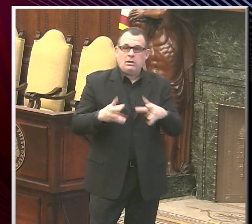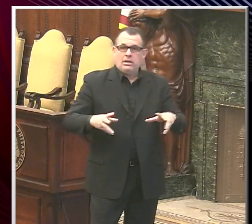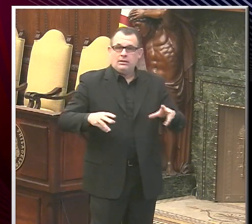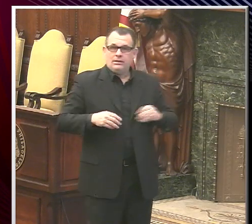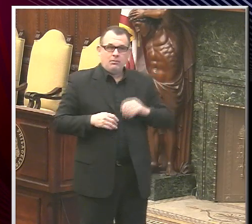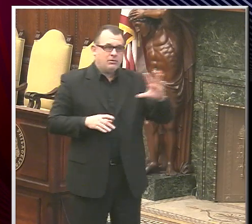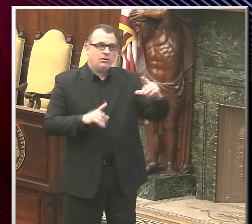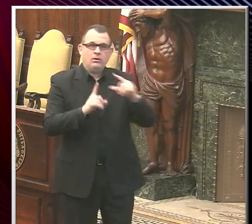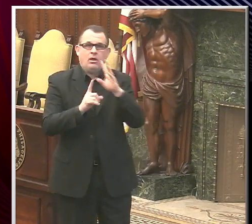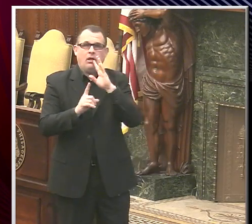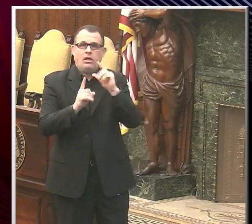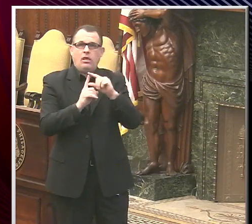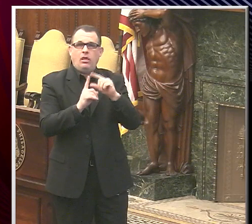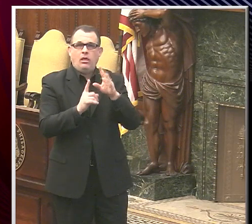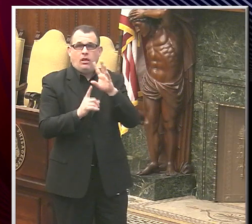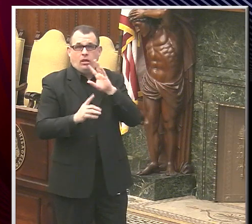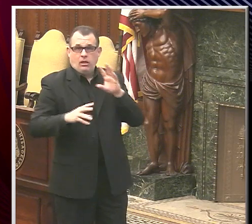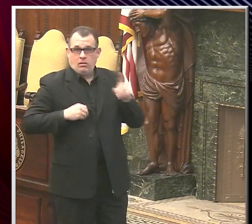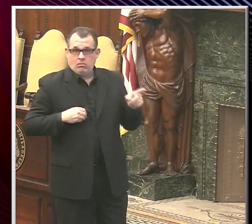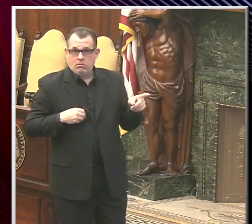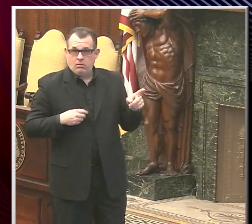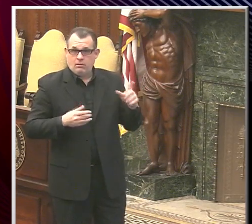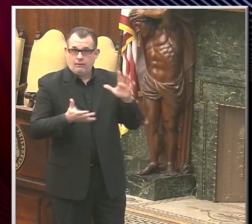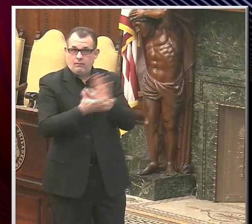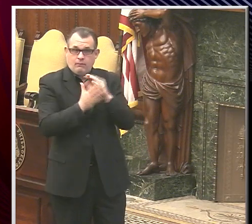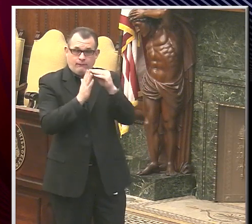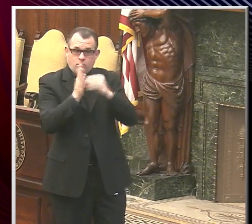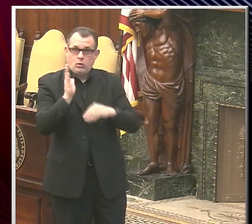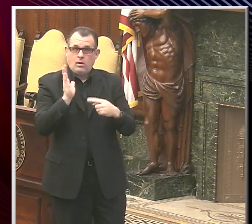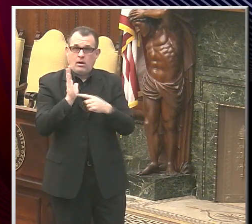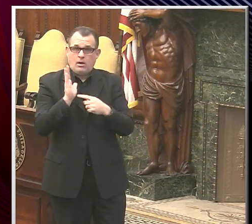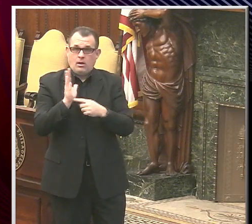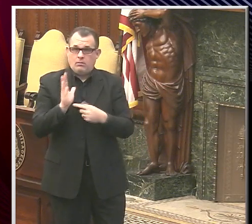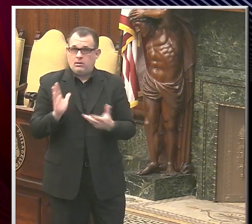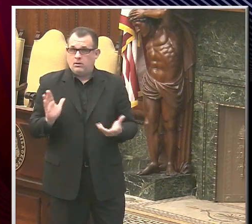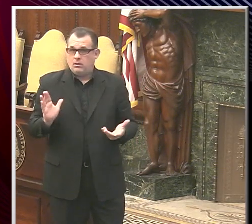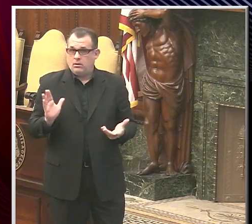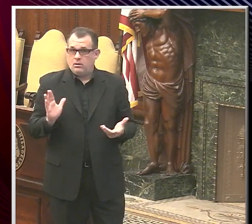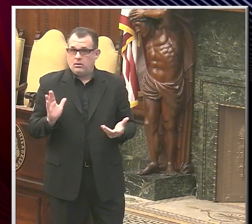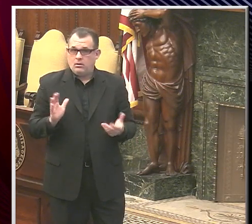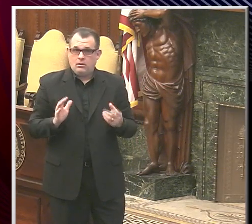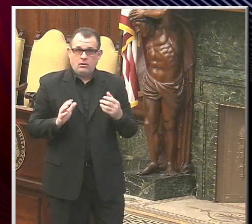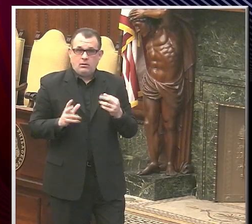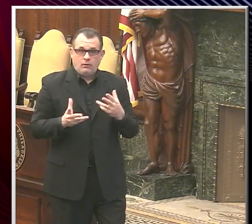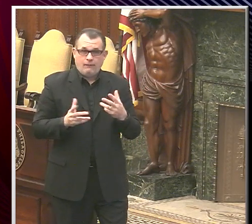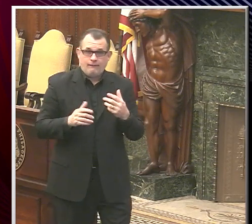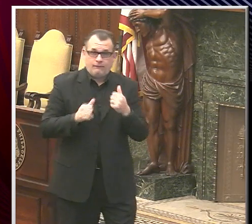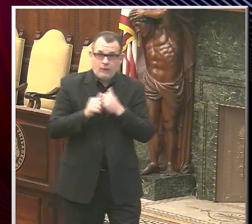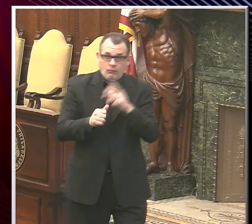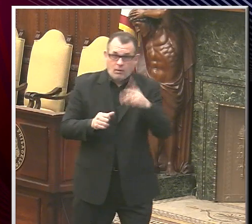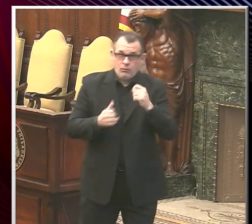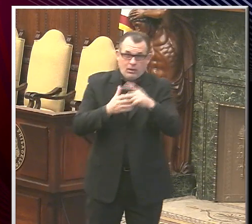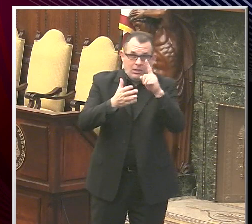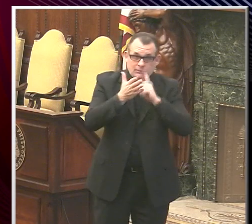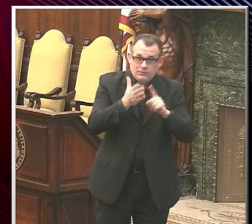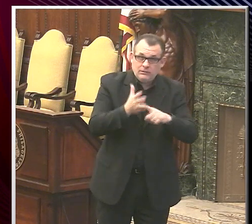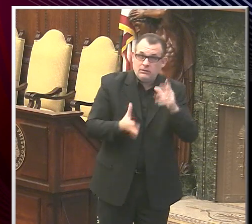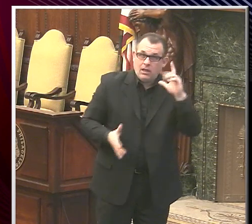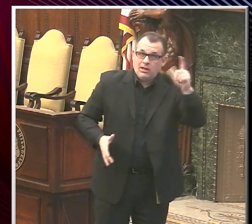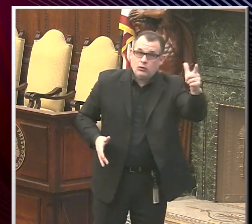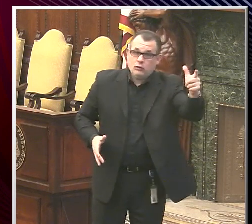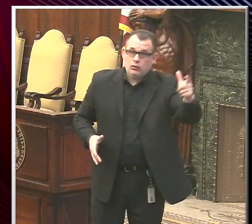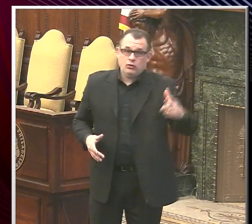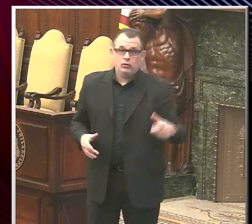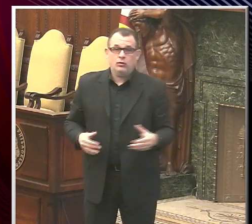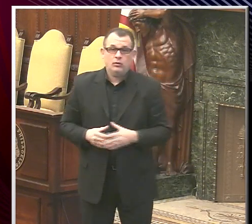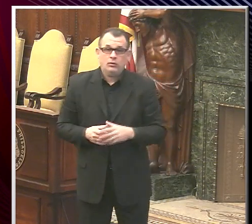form and, or alternatively, could they do follow-up inspections later and that type of thing? Yeah, it's the latter. So that we will